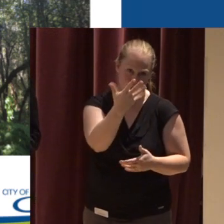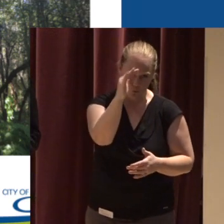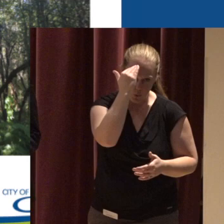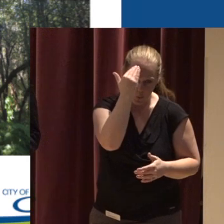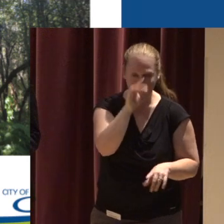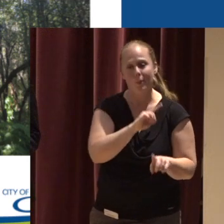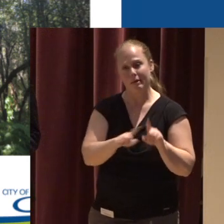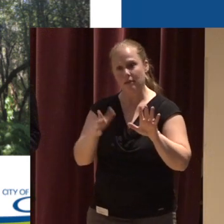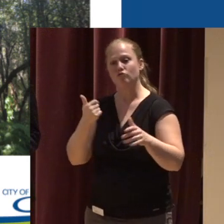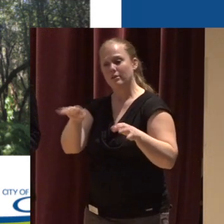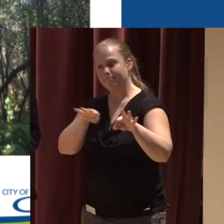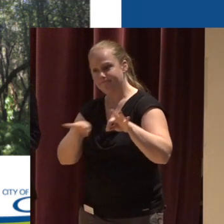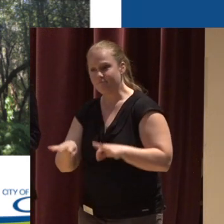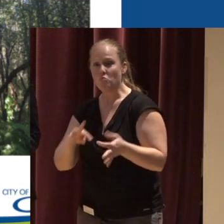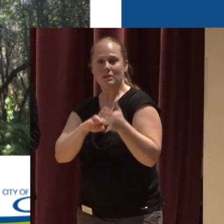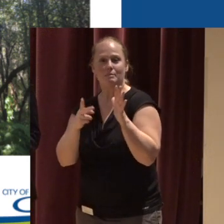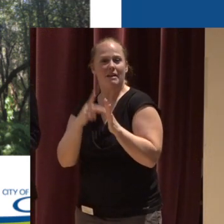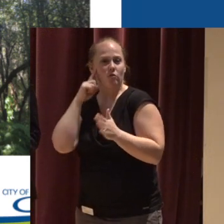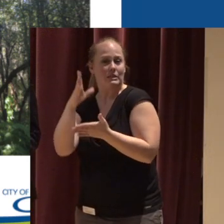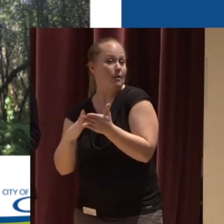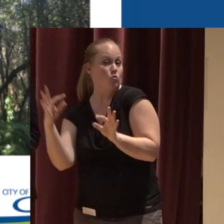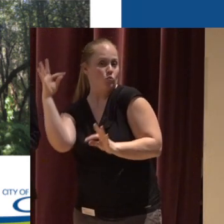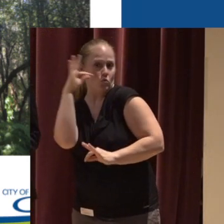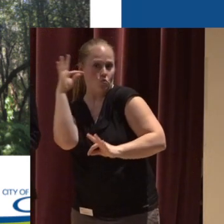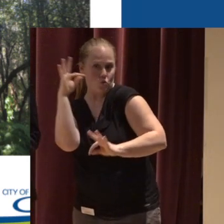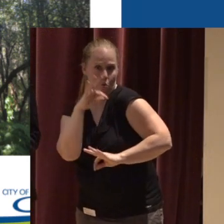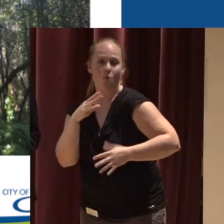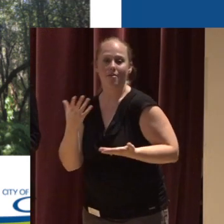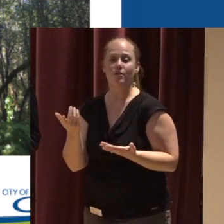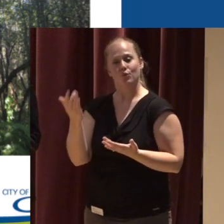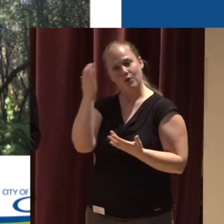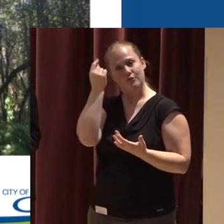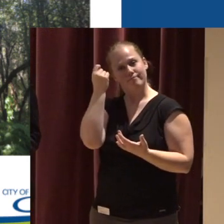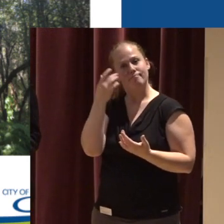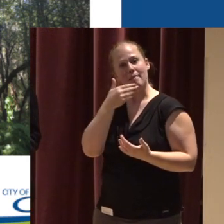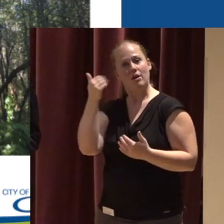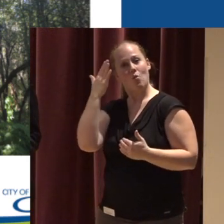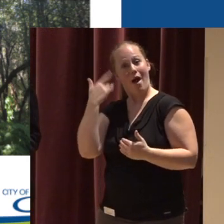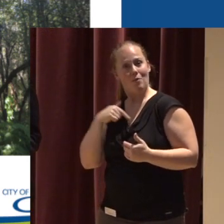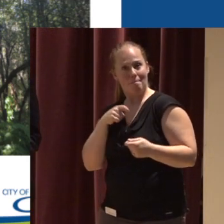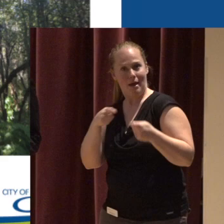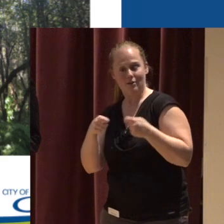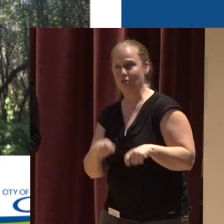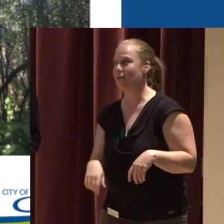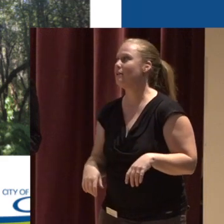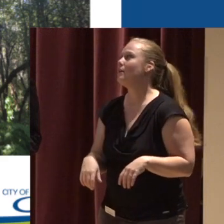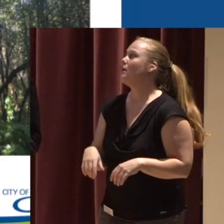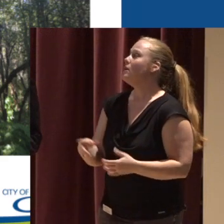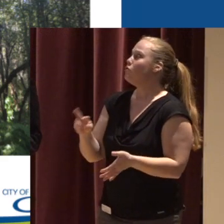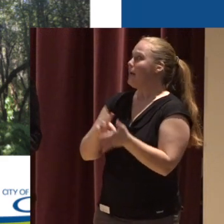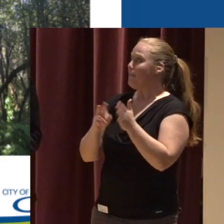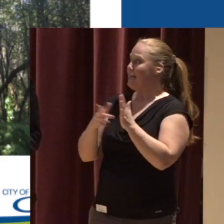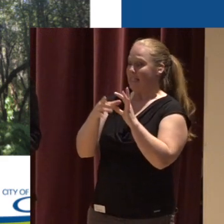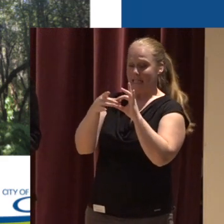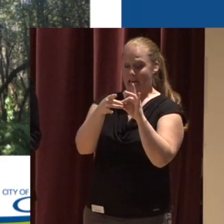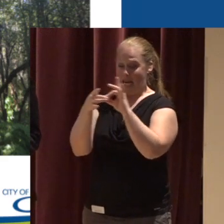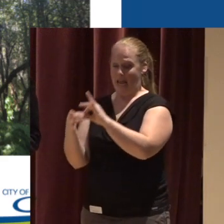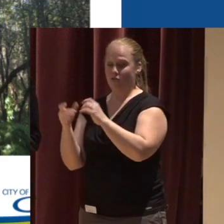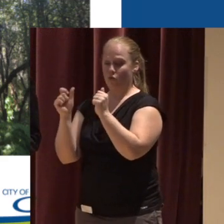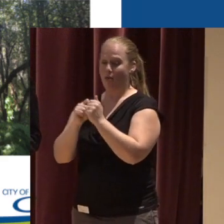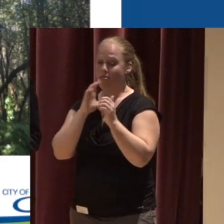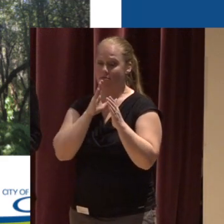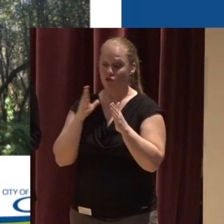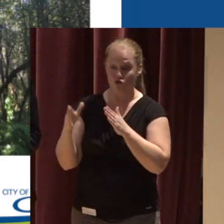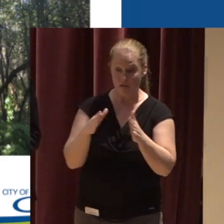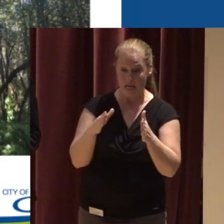of just define what a riparian corridor is And that kind of tells you why we're managing it Riparian corridors are the connection between streams